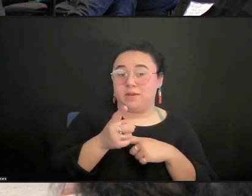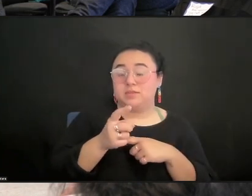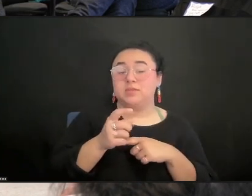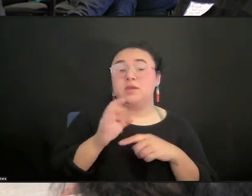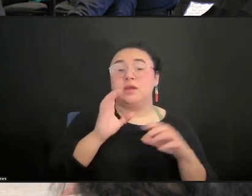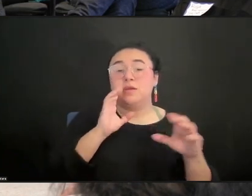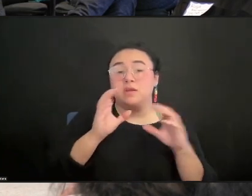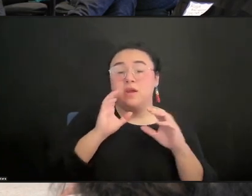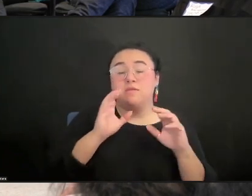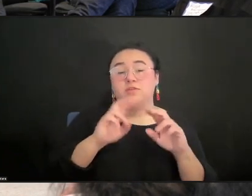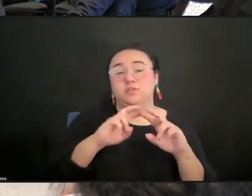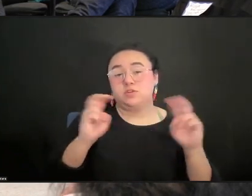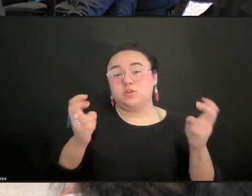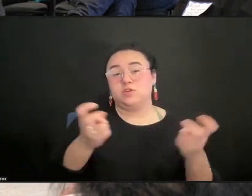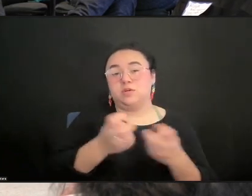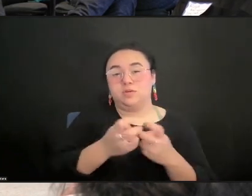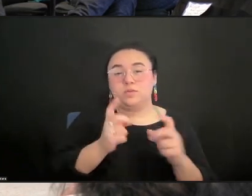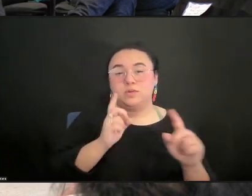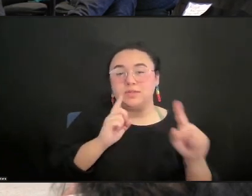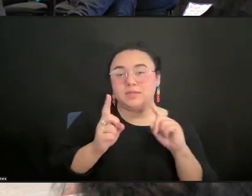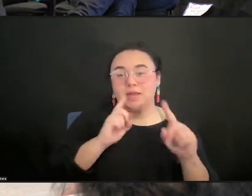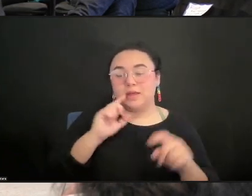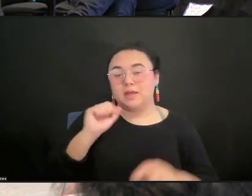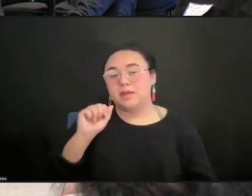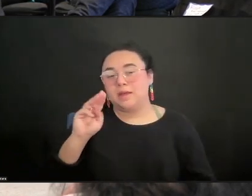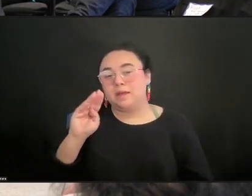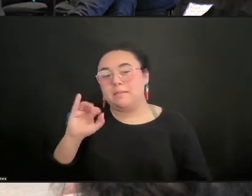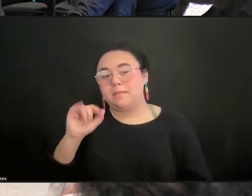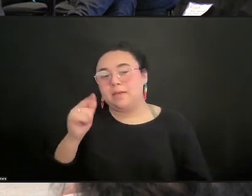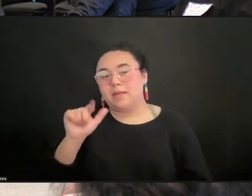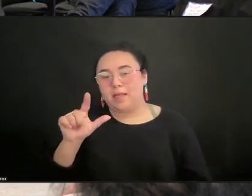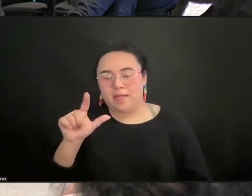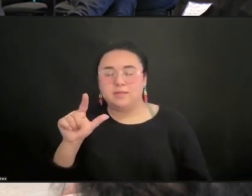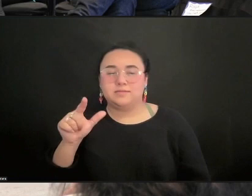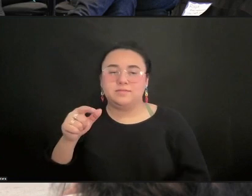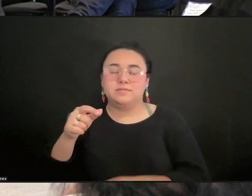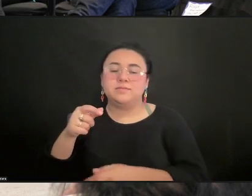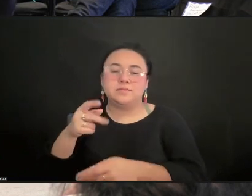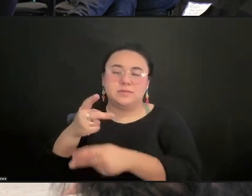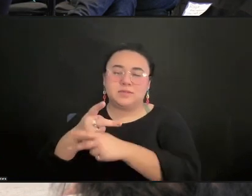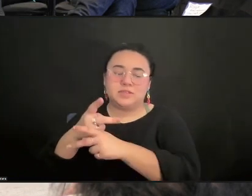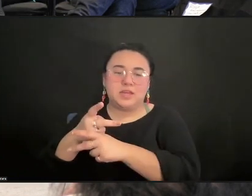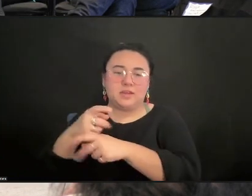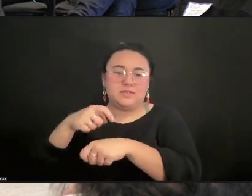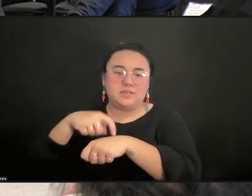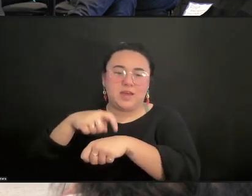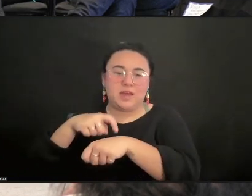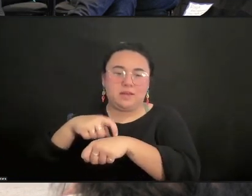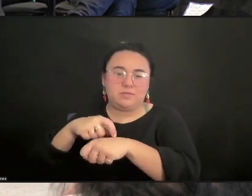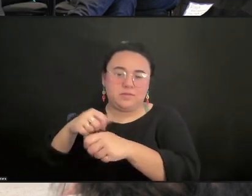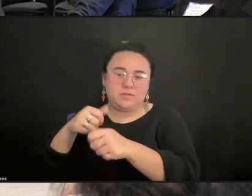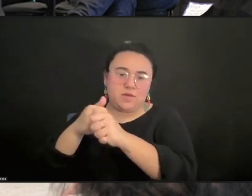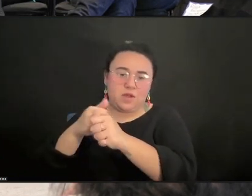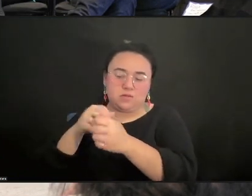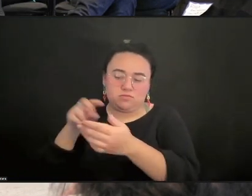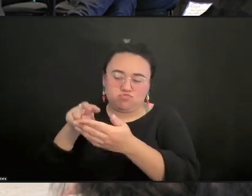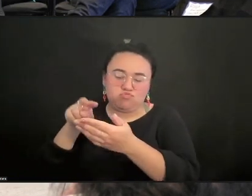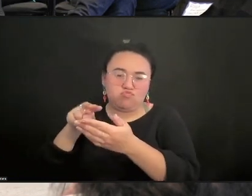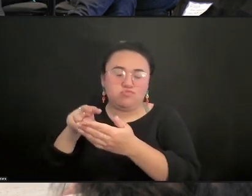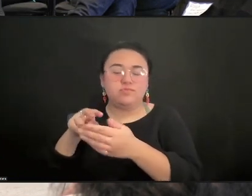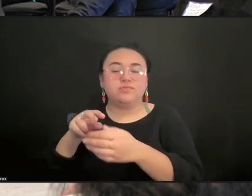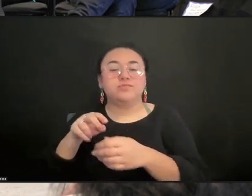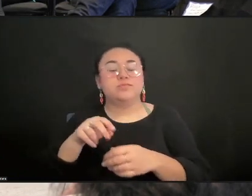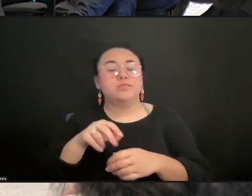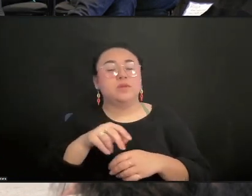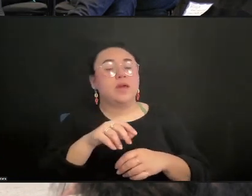And Abigail will be our timekeeper, so thank you, Abigail. We ask that everyone in the listening circle to hold any